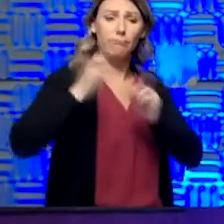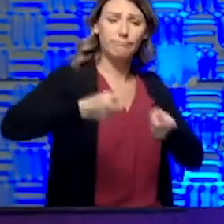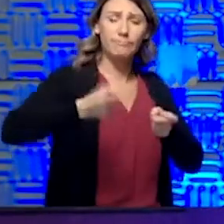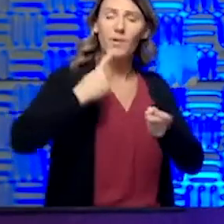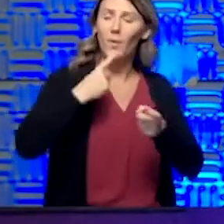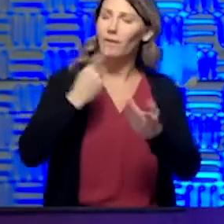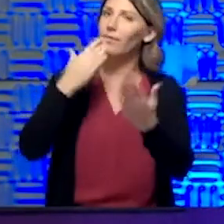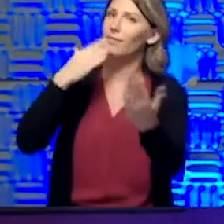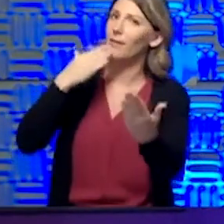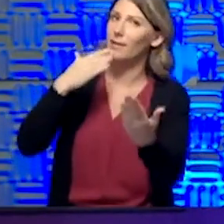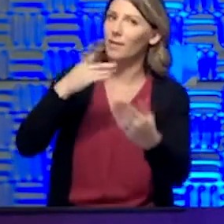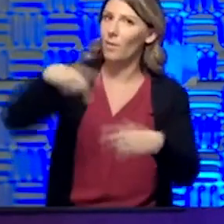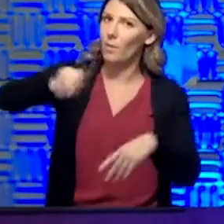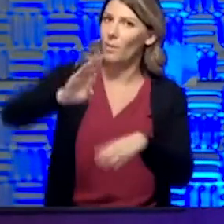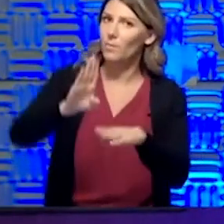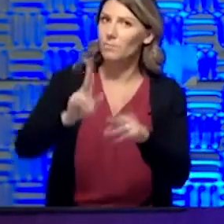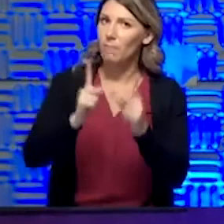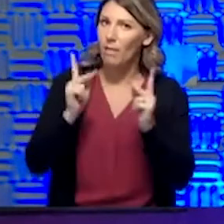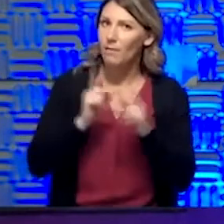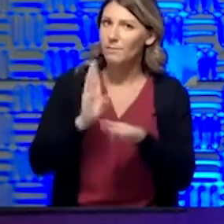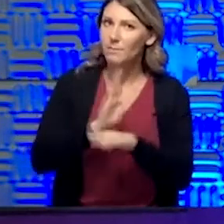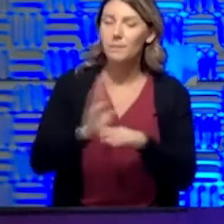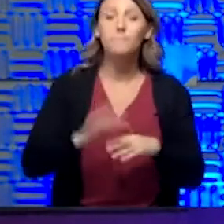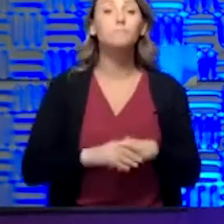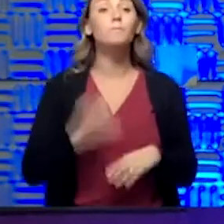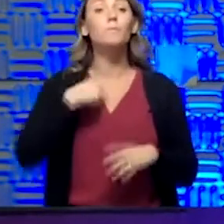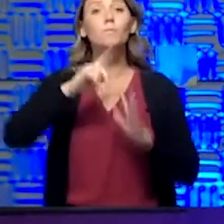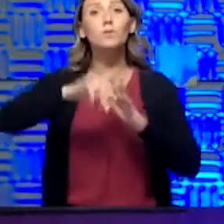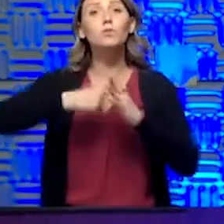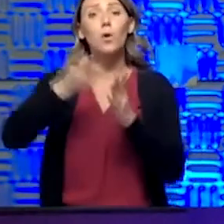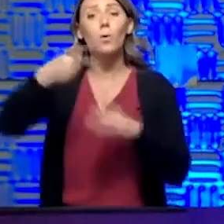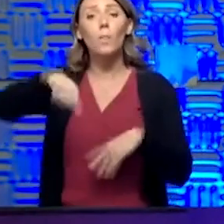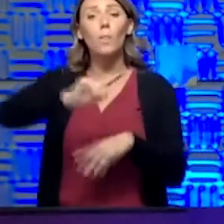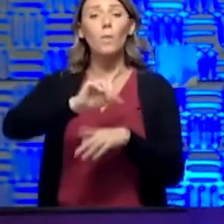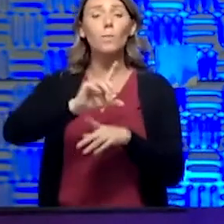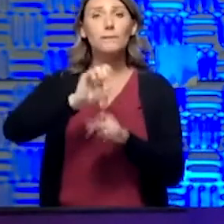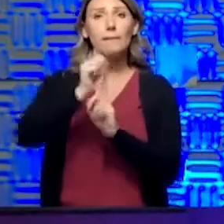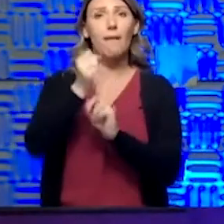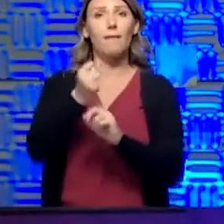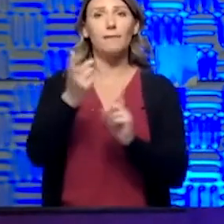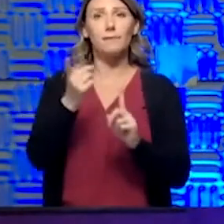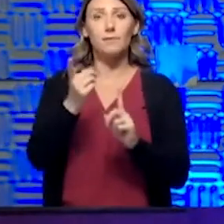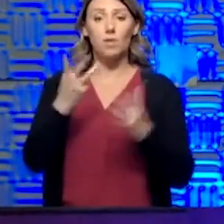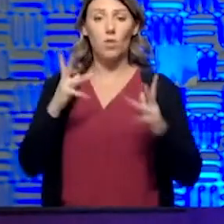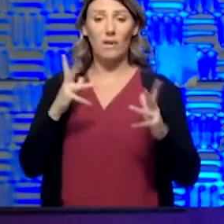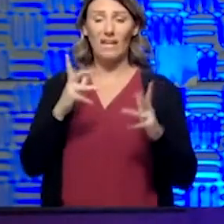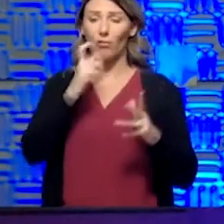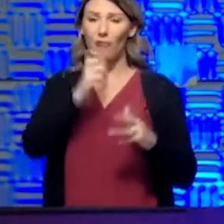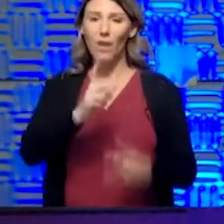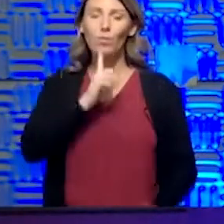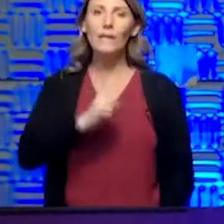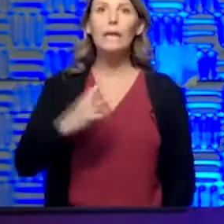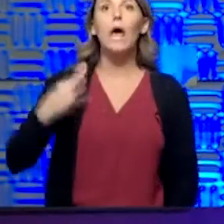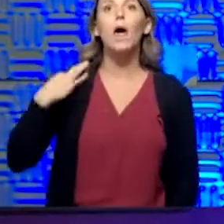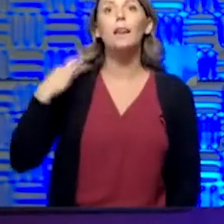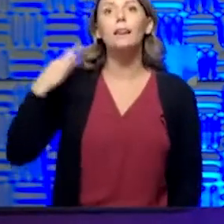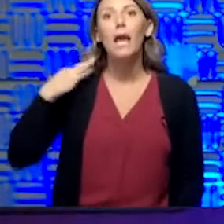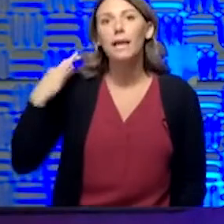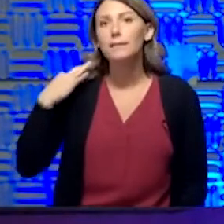You know, we've started some of those cases already. They are not truly elective. They just weren't